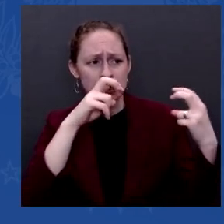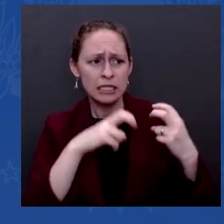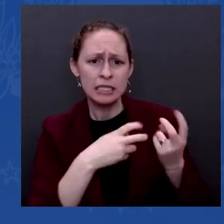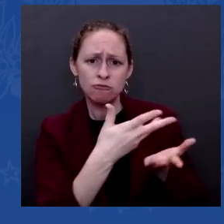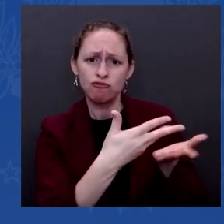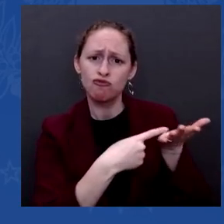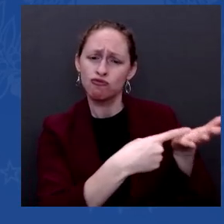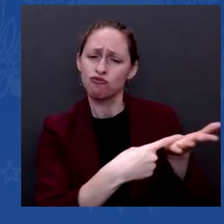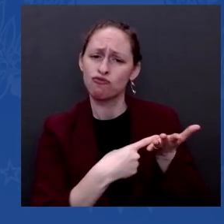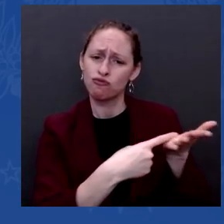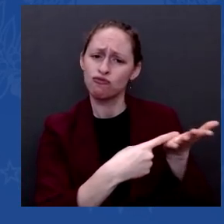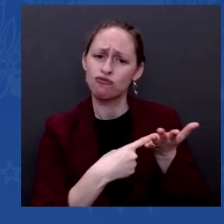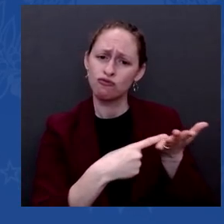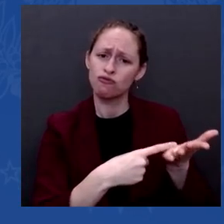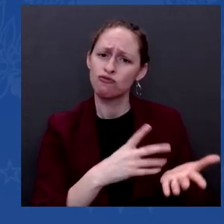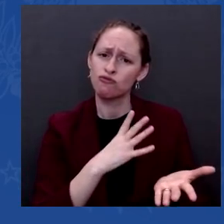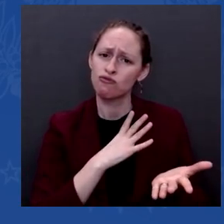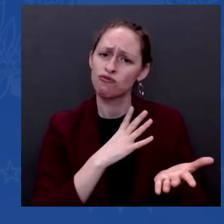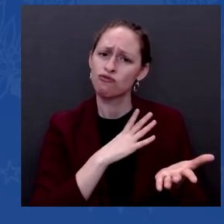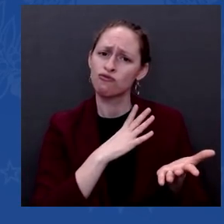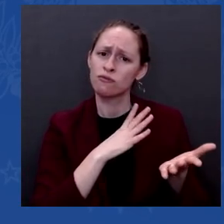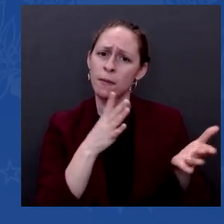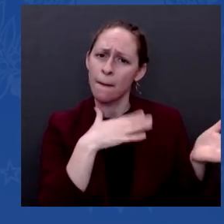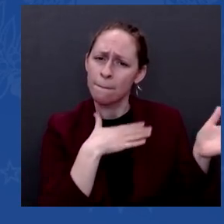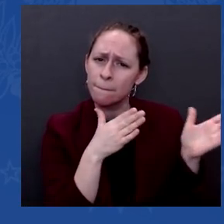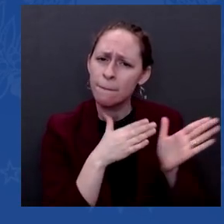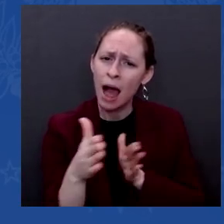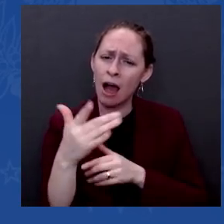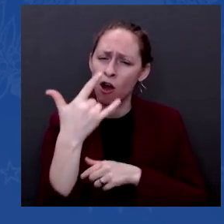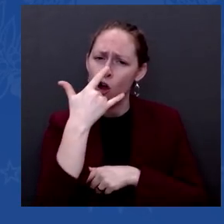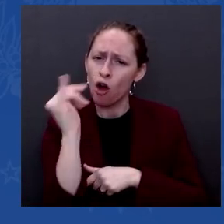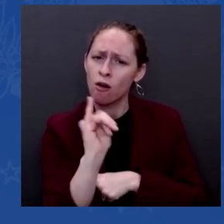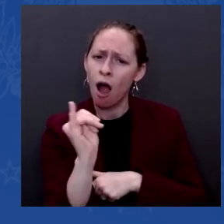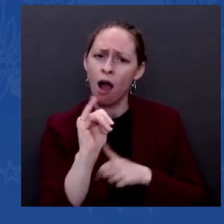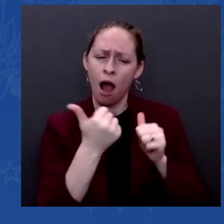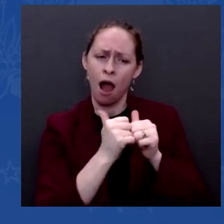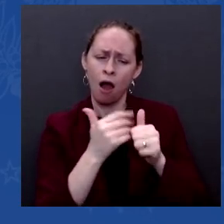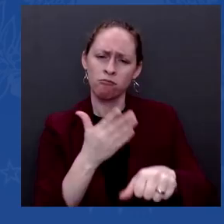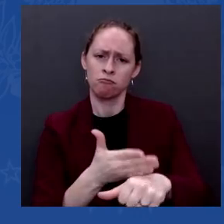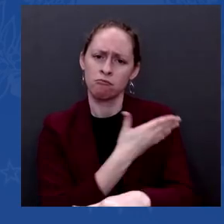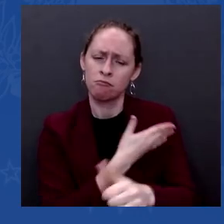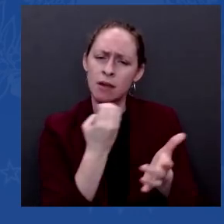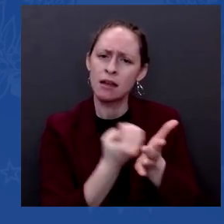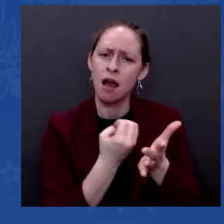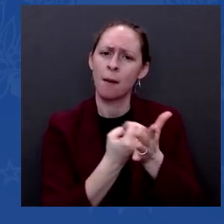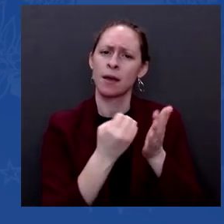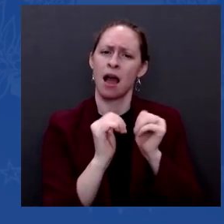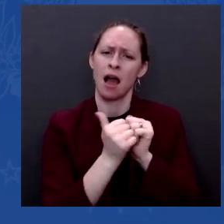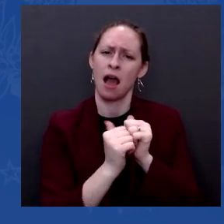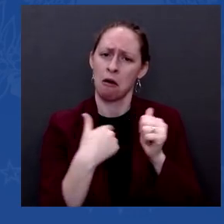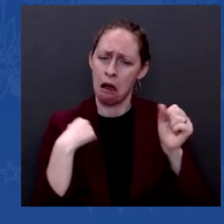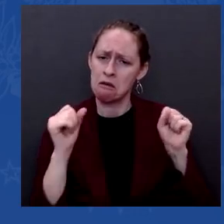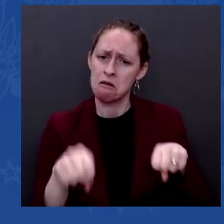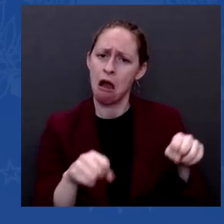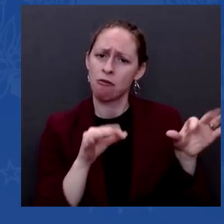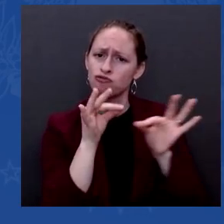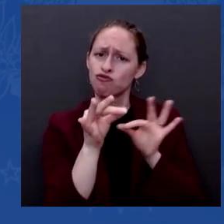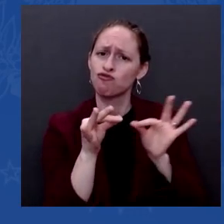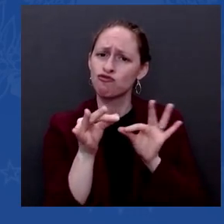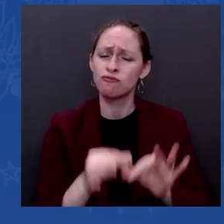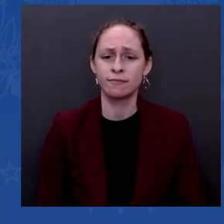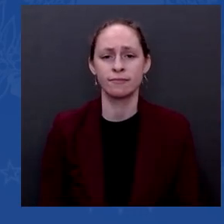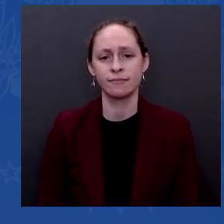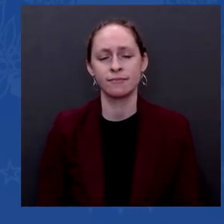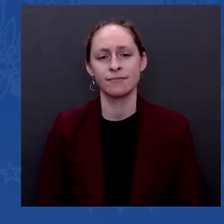I've made progress on — look, again — how can I — I'm taking too long answering your questions. I apologize.